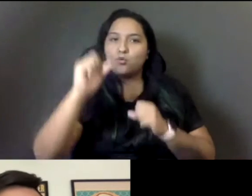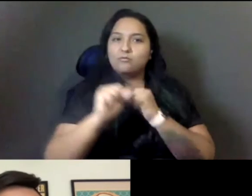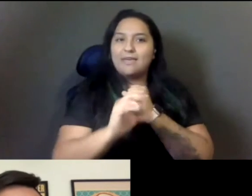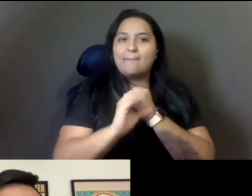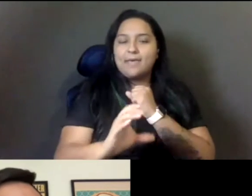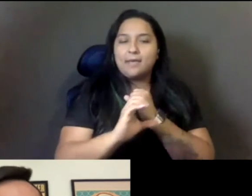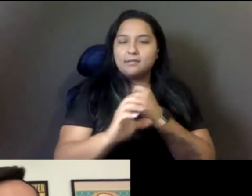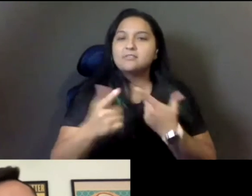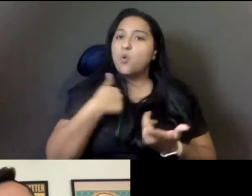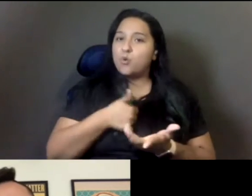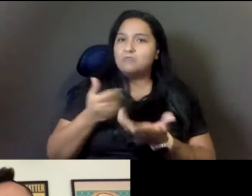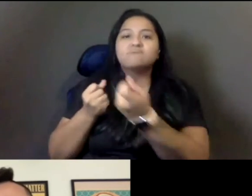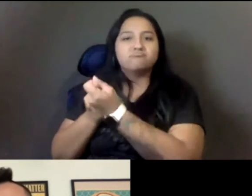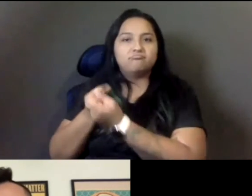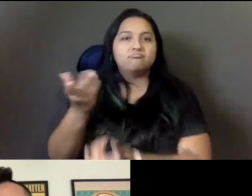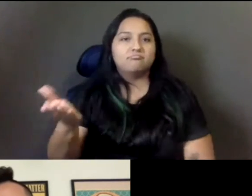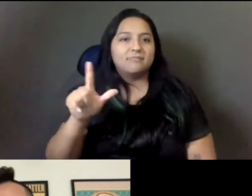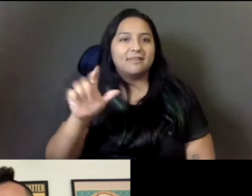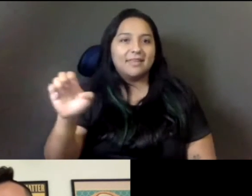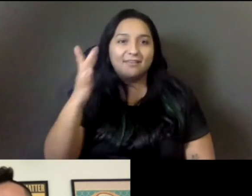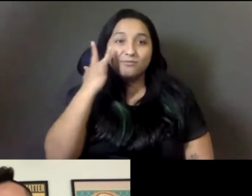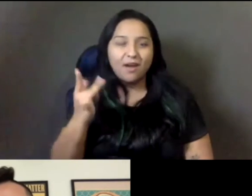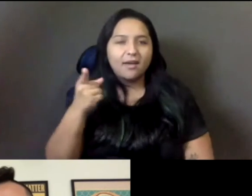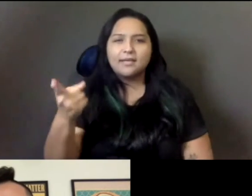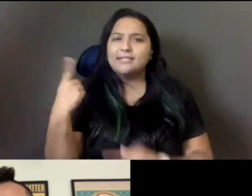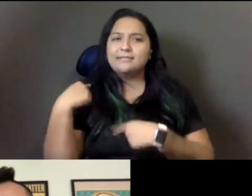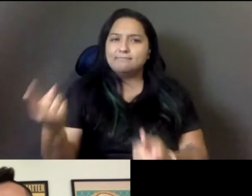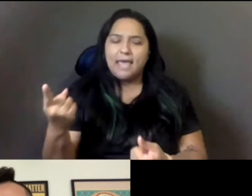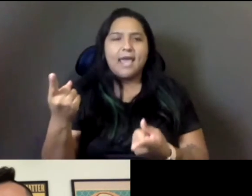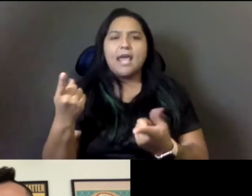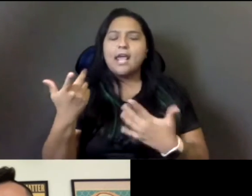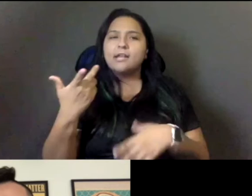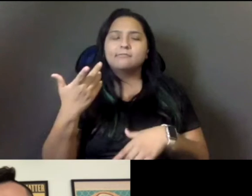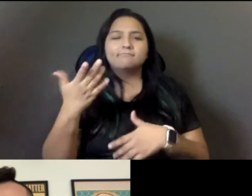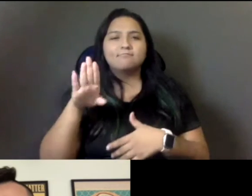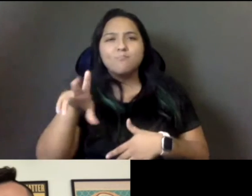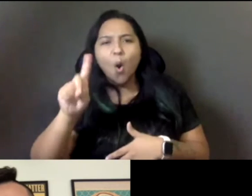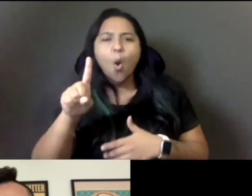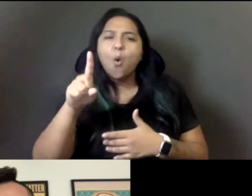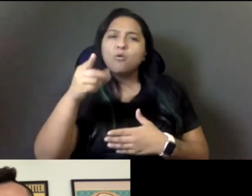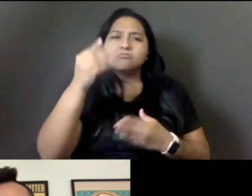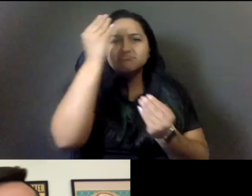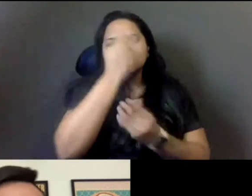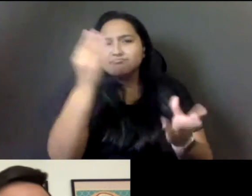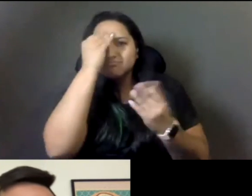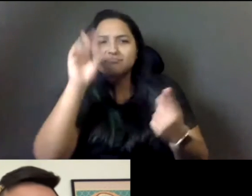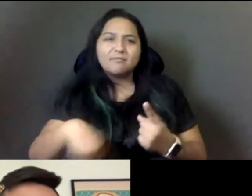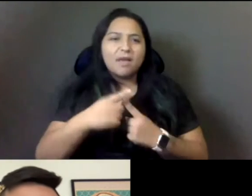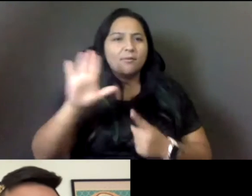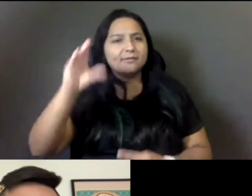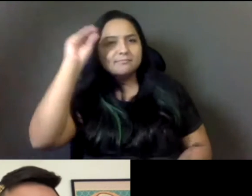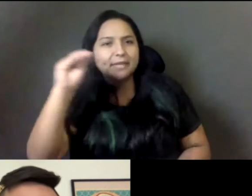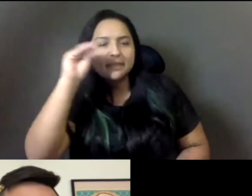always been a champion on a bold progressive agenda and is very unapologetic about it. so prior to serving as an assembly